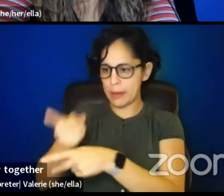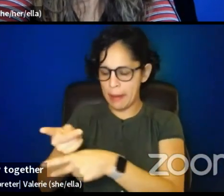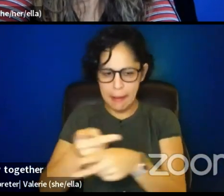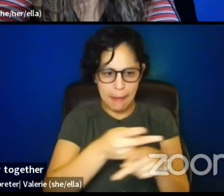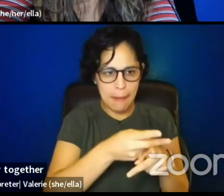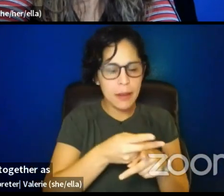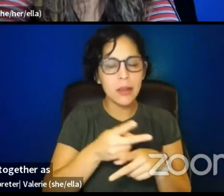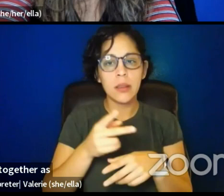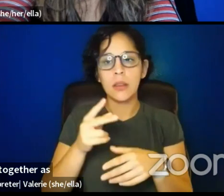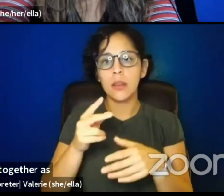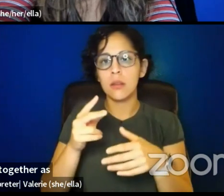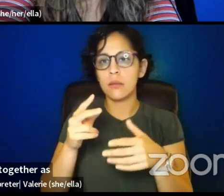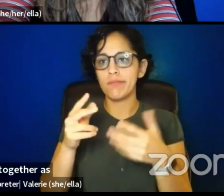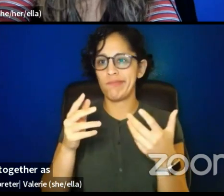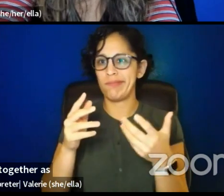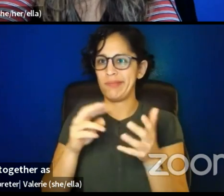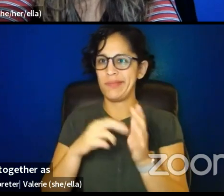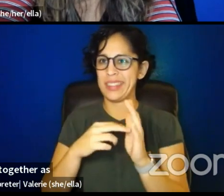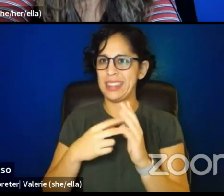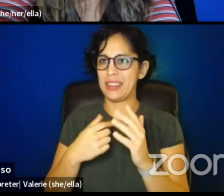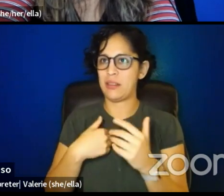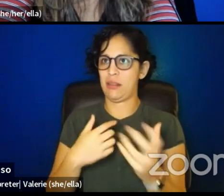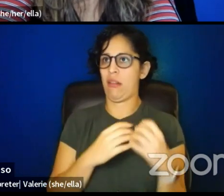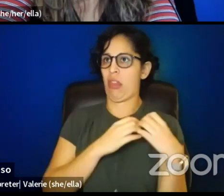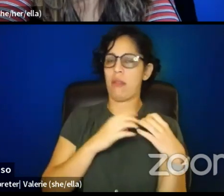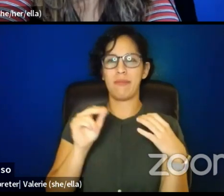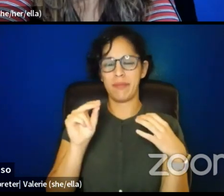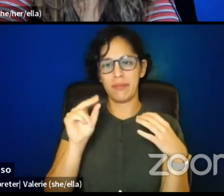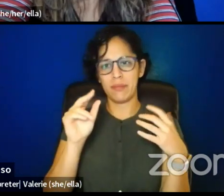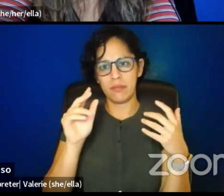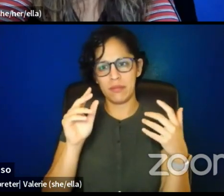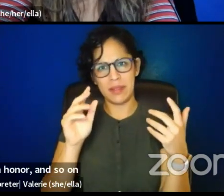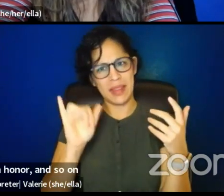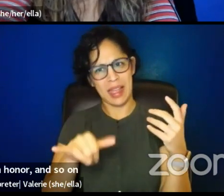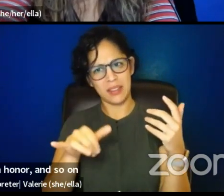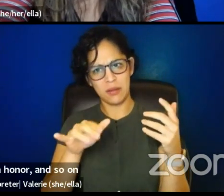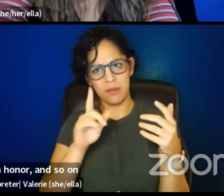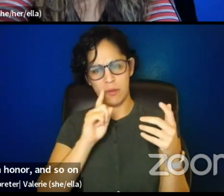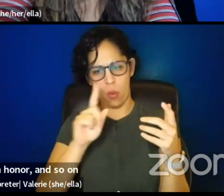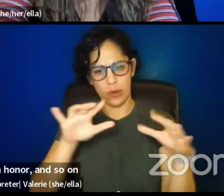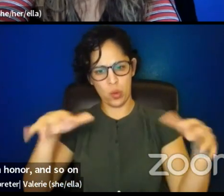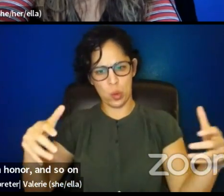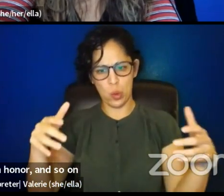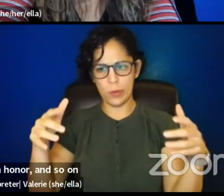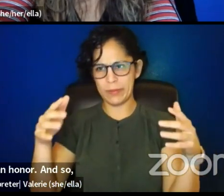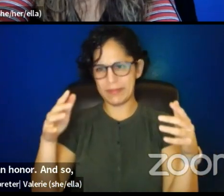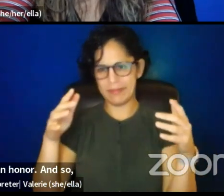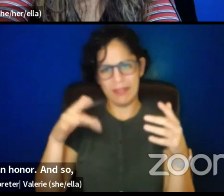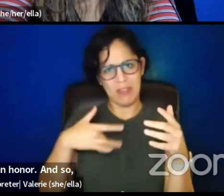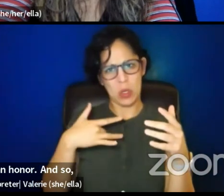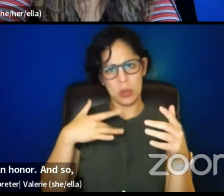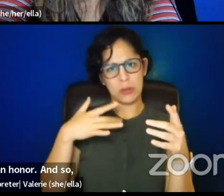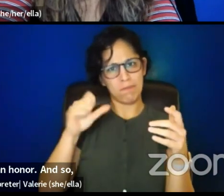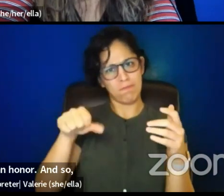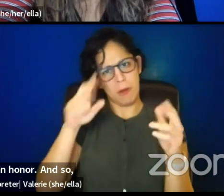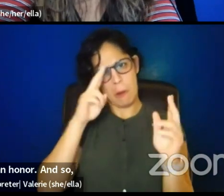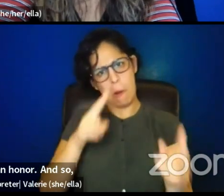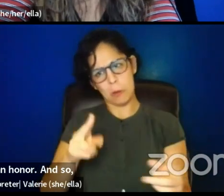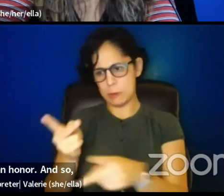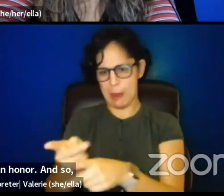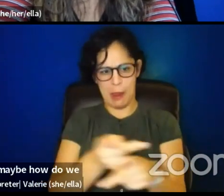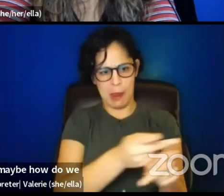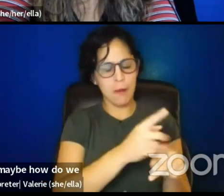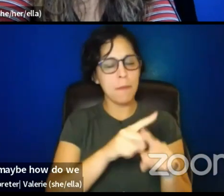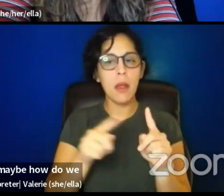an obligation or responsibility and honor. And so I, I, were talking last night about maybe how do we disrupt spaces, spaces